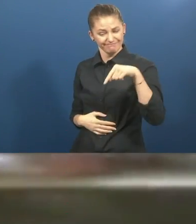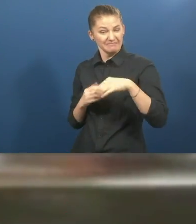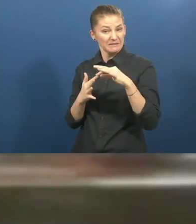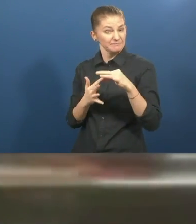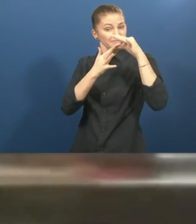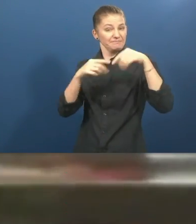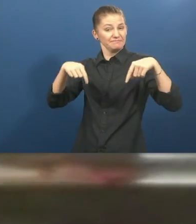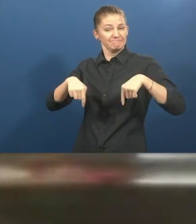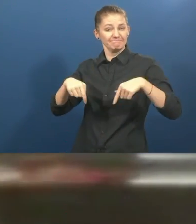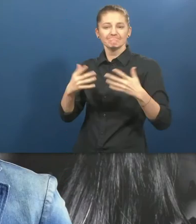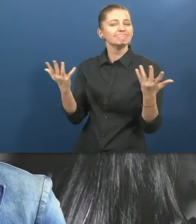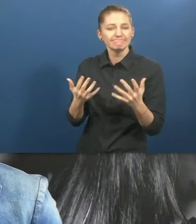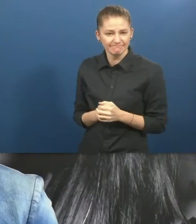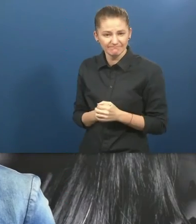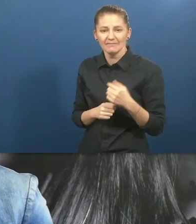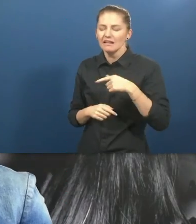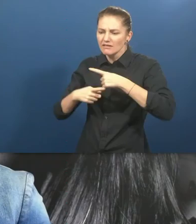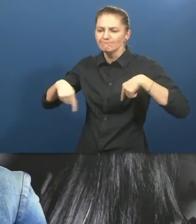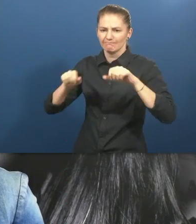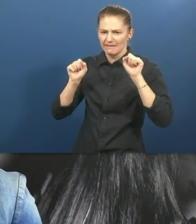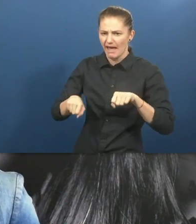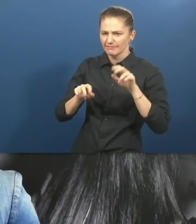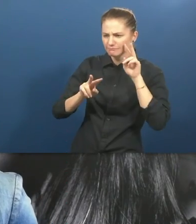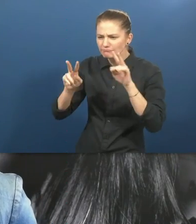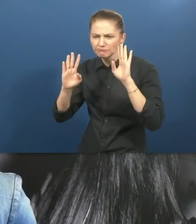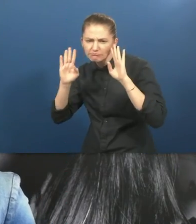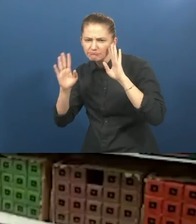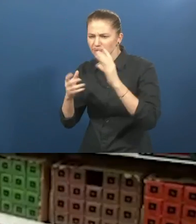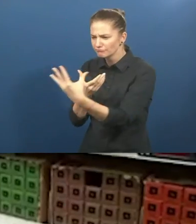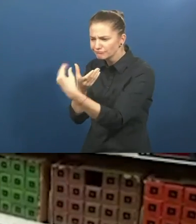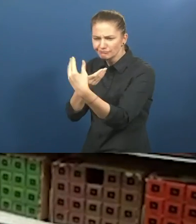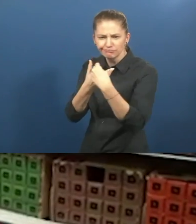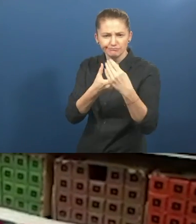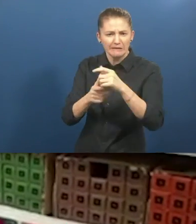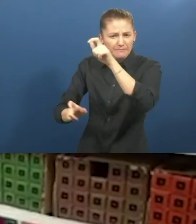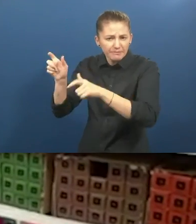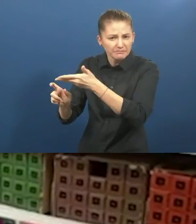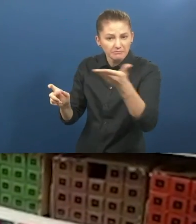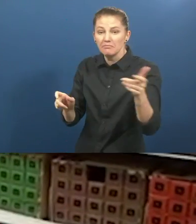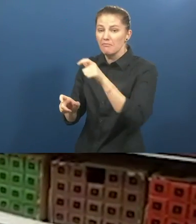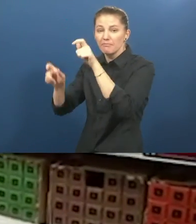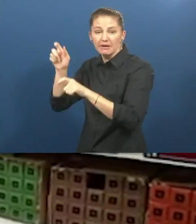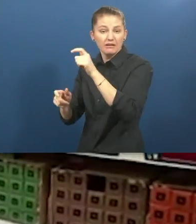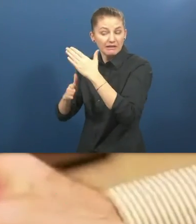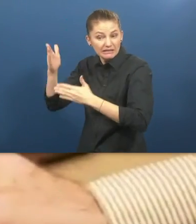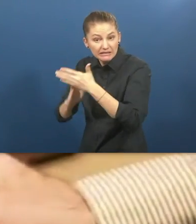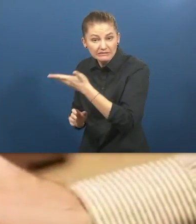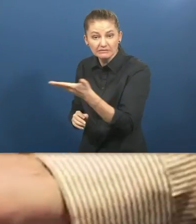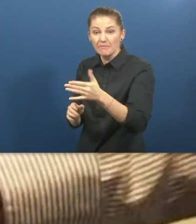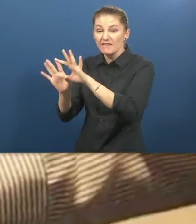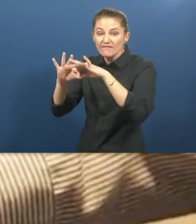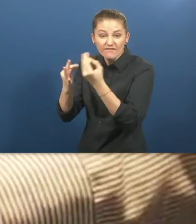Without a doubt, what is unique in our work is the ability to listen to the people who we meet, the people with disabilities and their responsibilities,